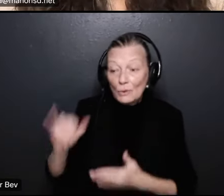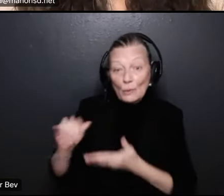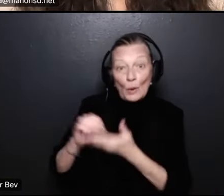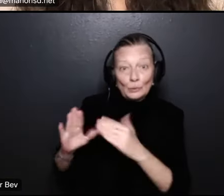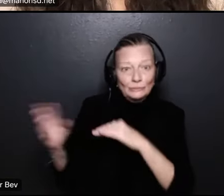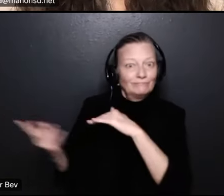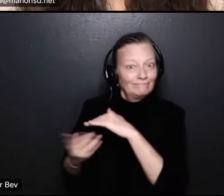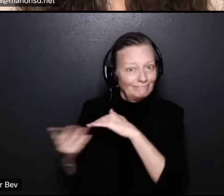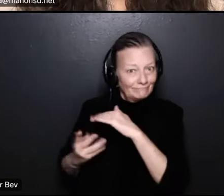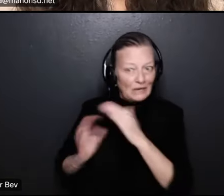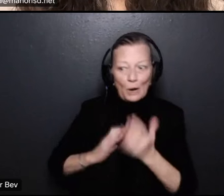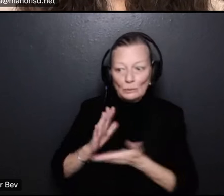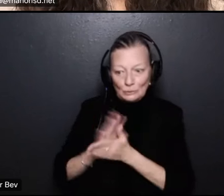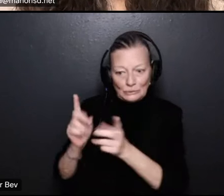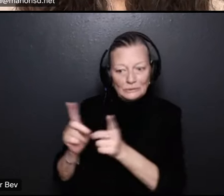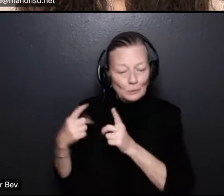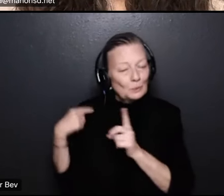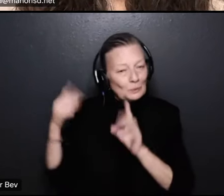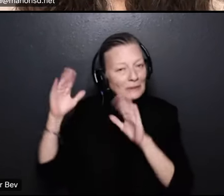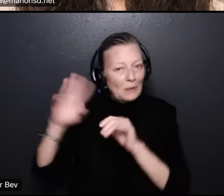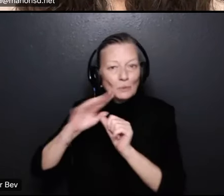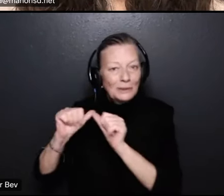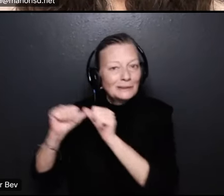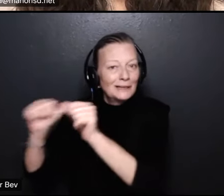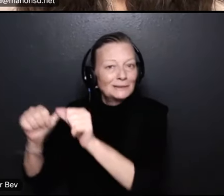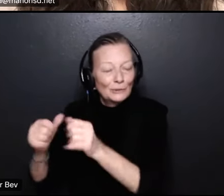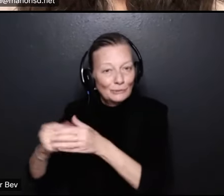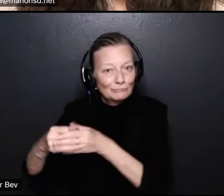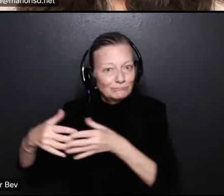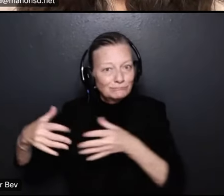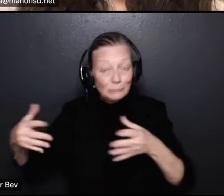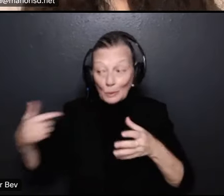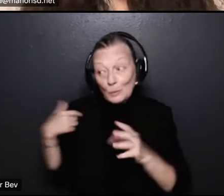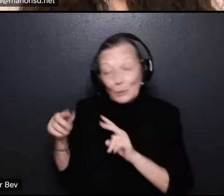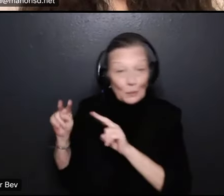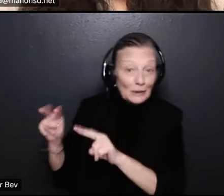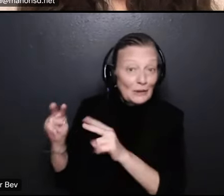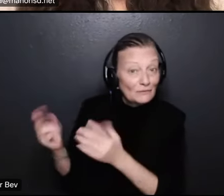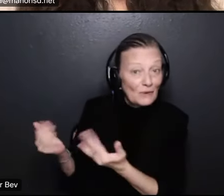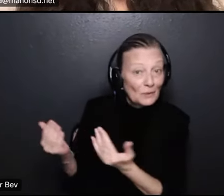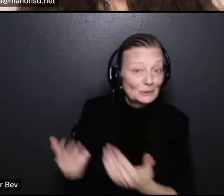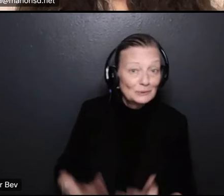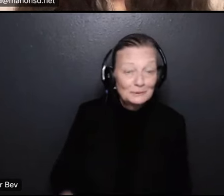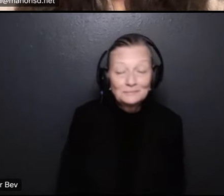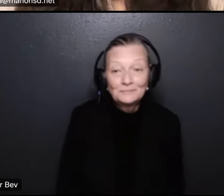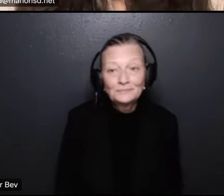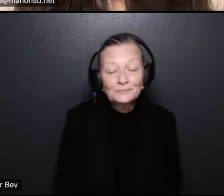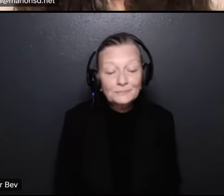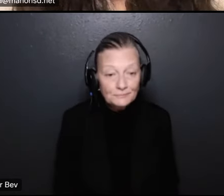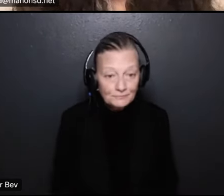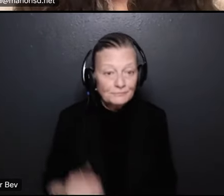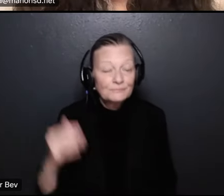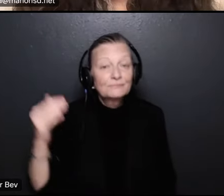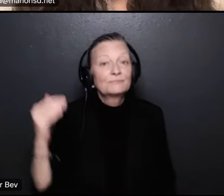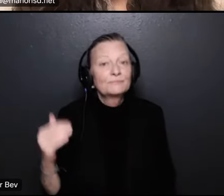and we expect that to continue and so we're in fact we look forward to it and our next question